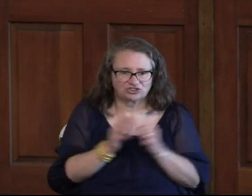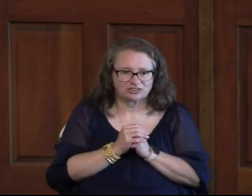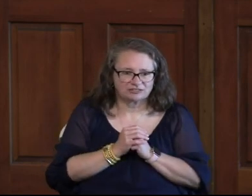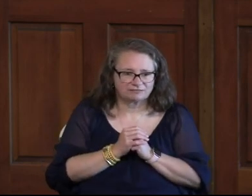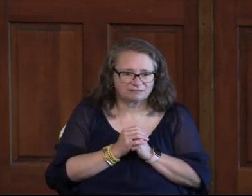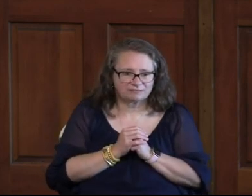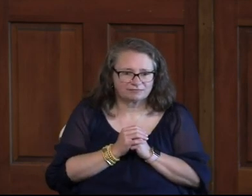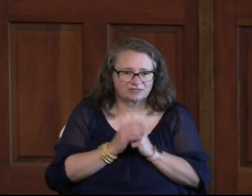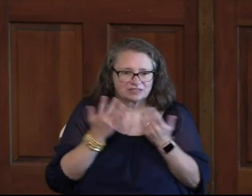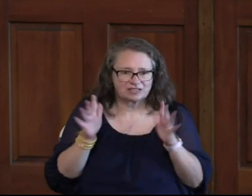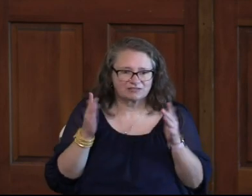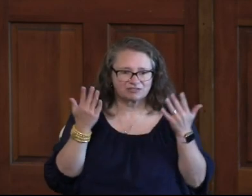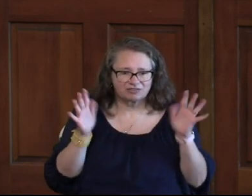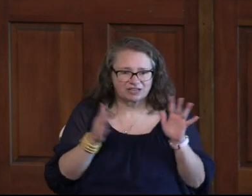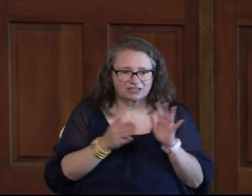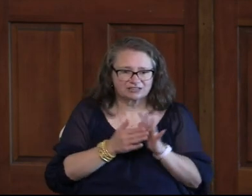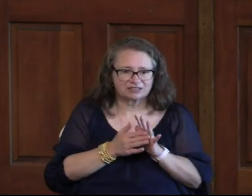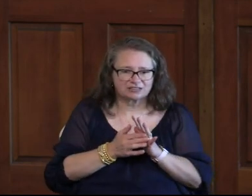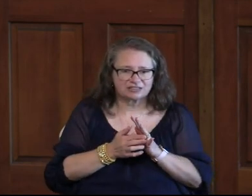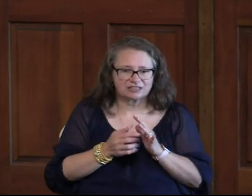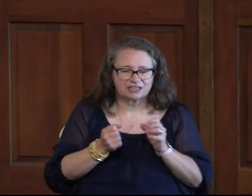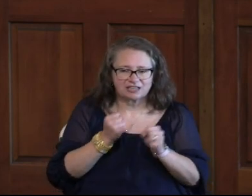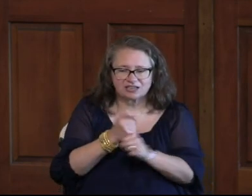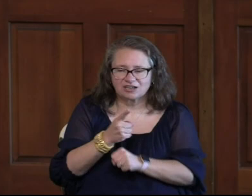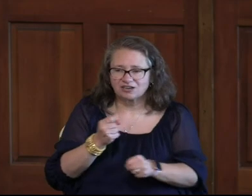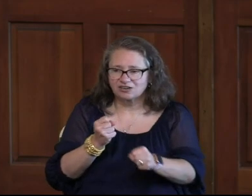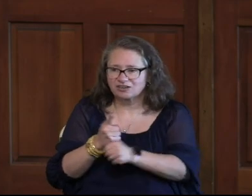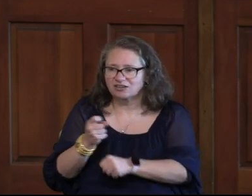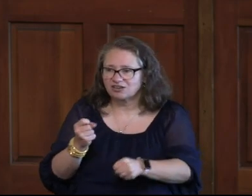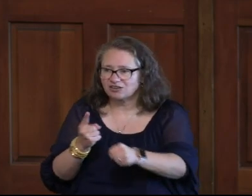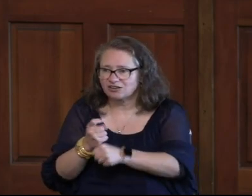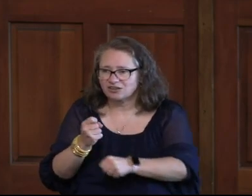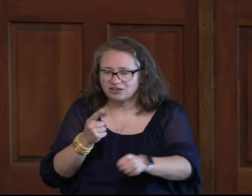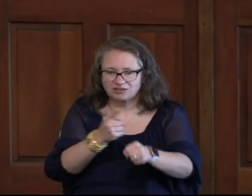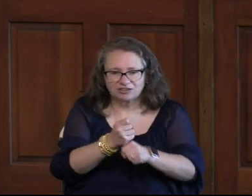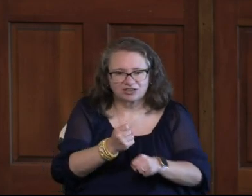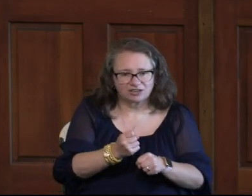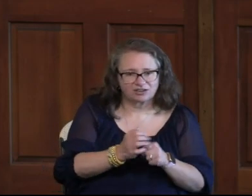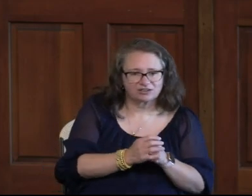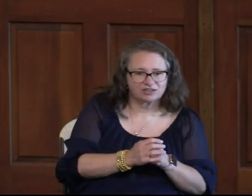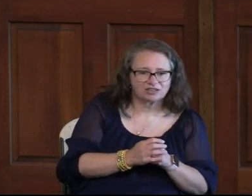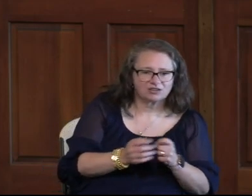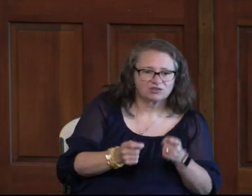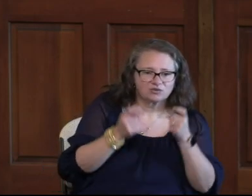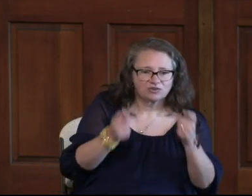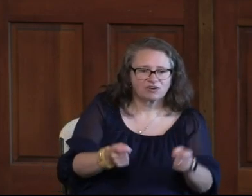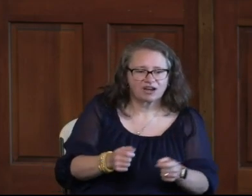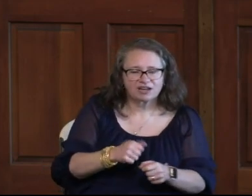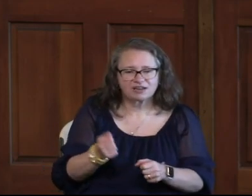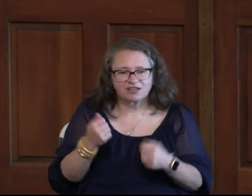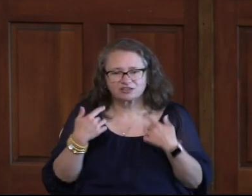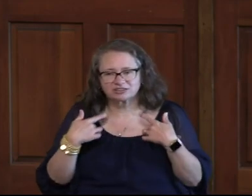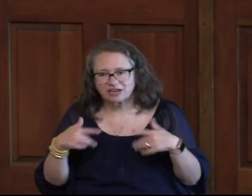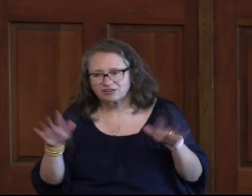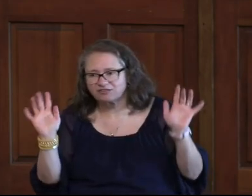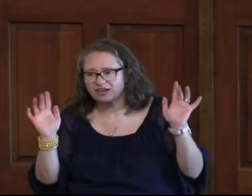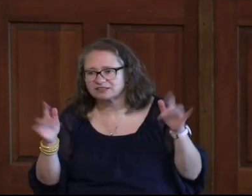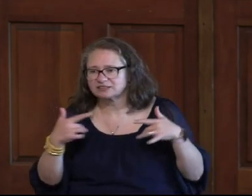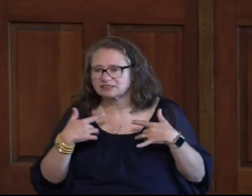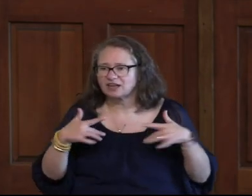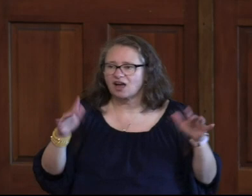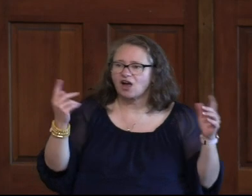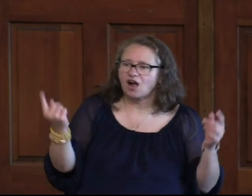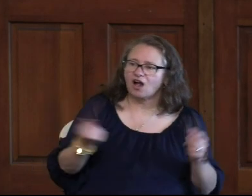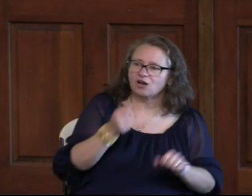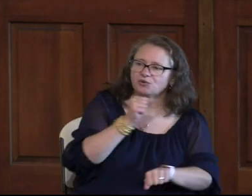It Was Never Finished Year After Year We're Offering Sacrifices We're Offering Another Sacrifice Another Sacrifice There's